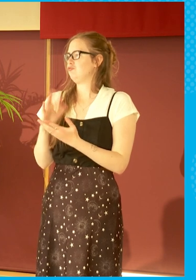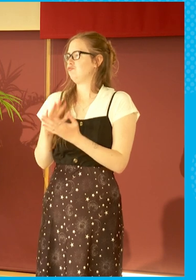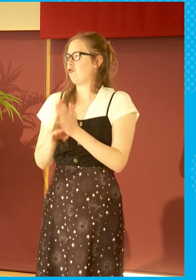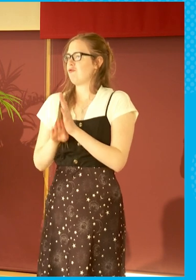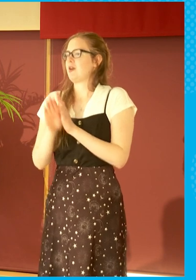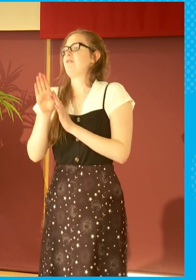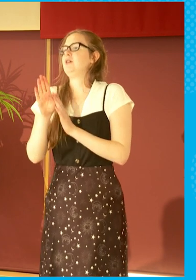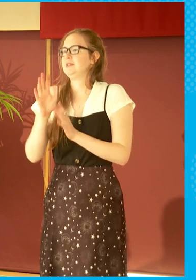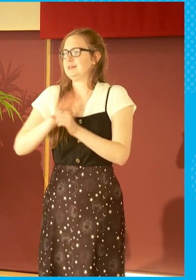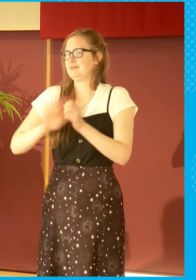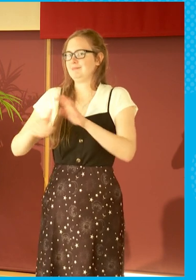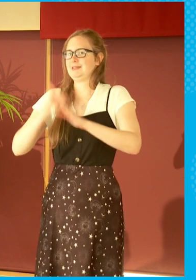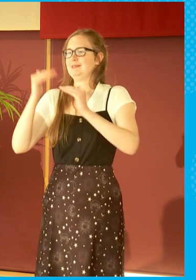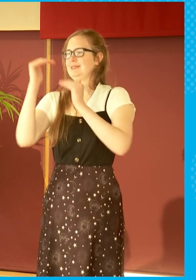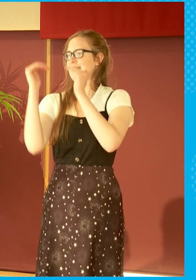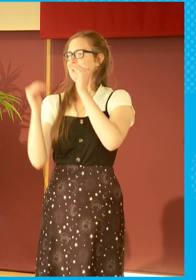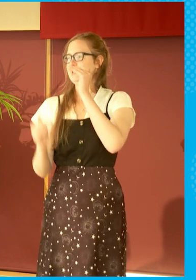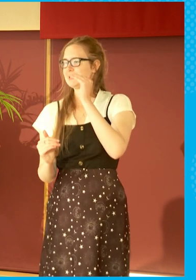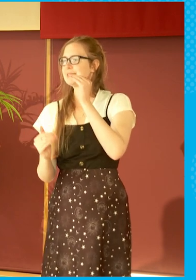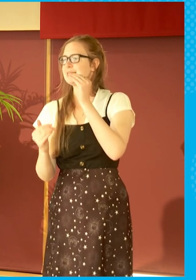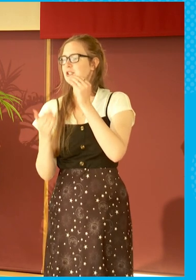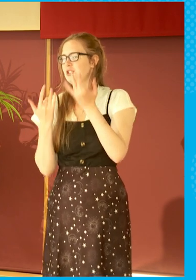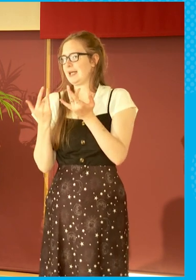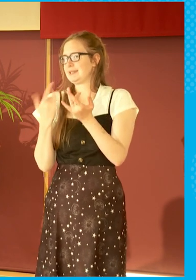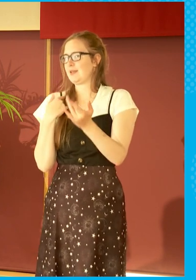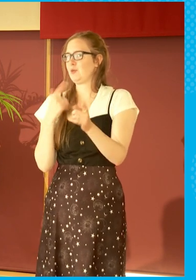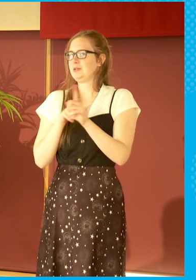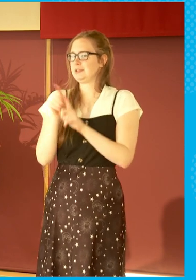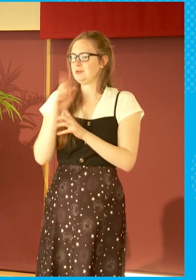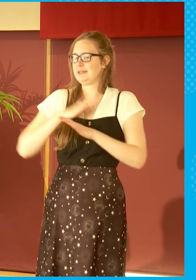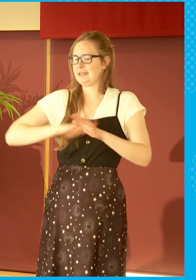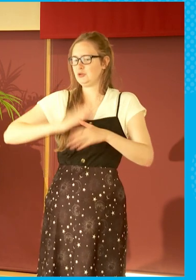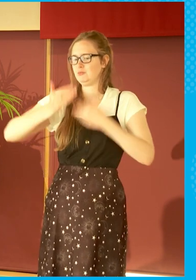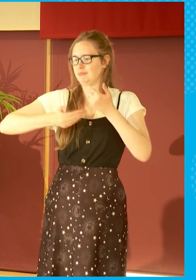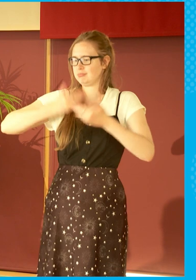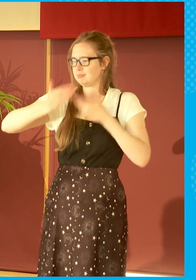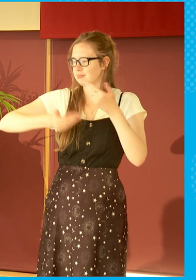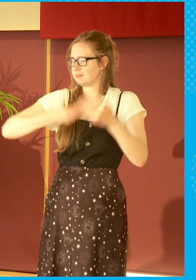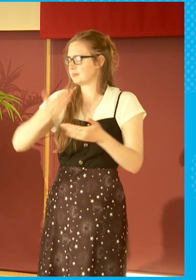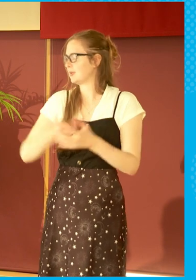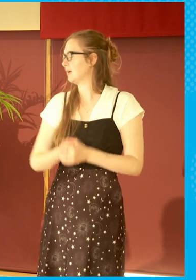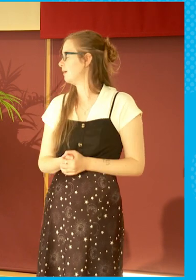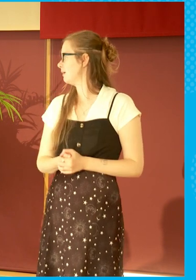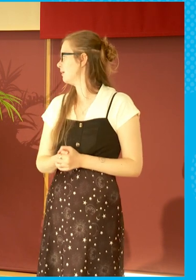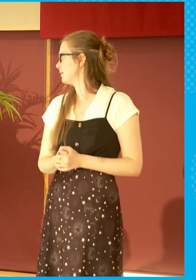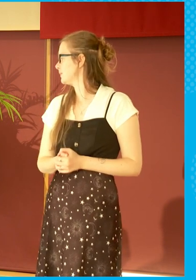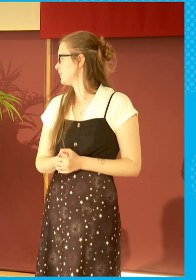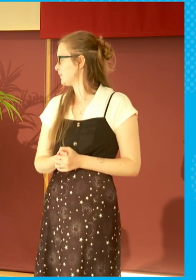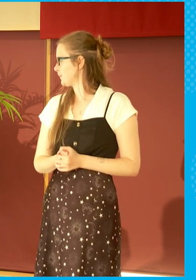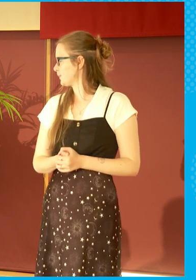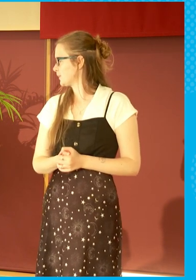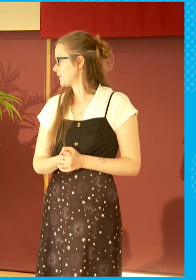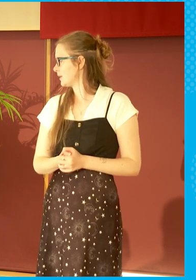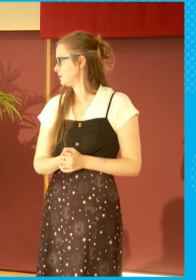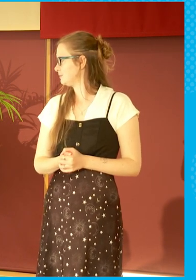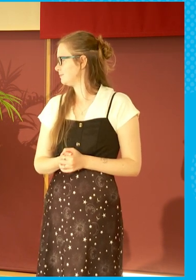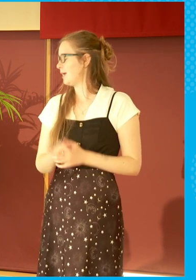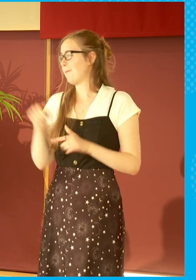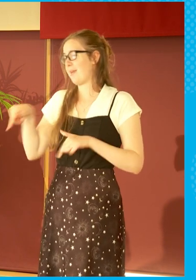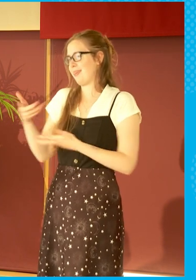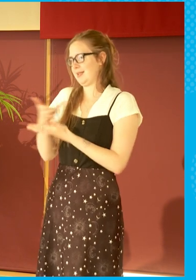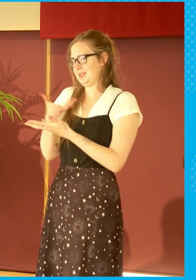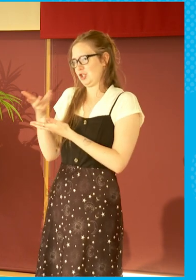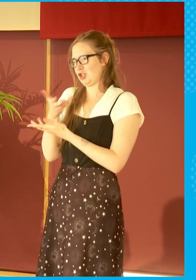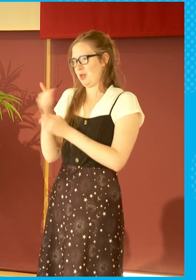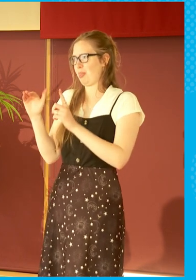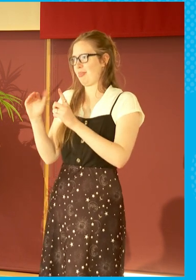means since that happened. So I think, you know, where we're getting at in this discussion, I think,